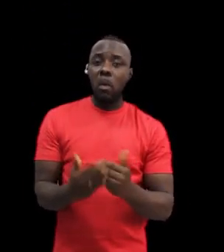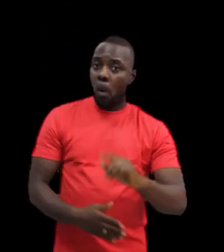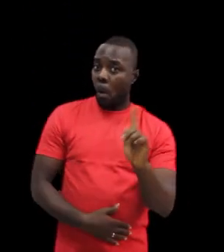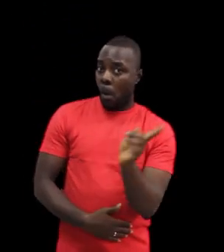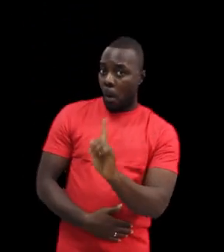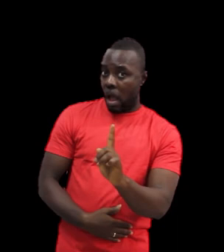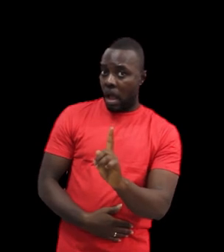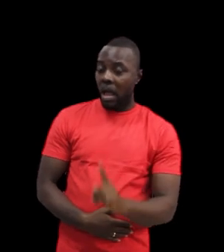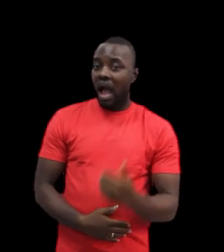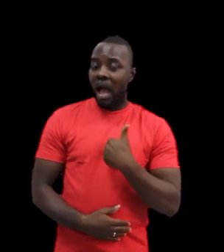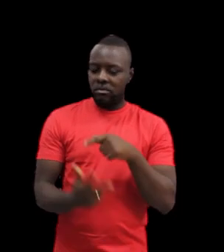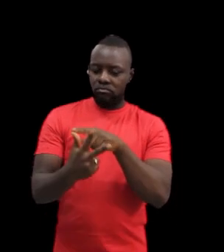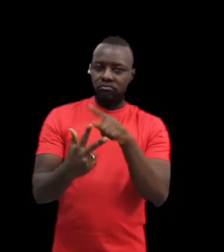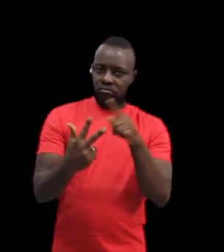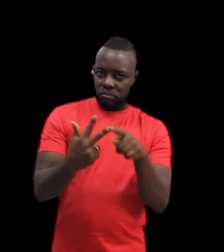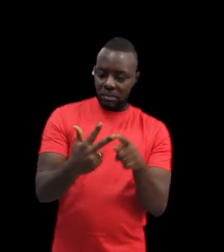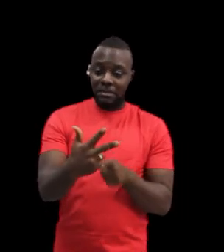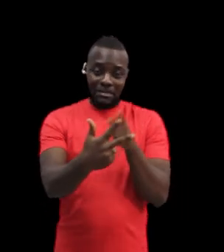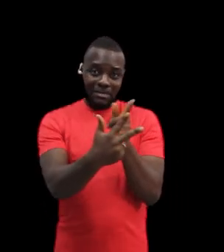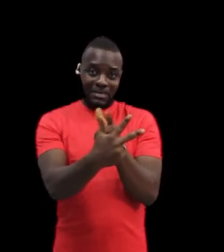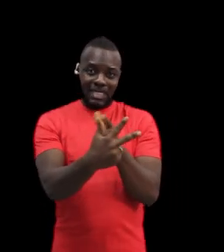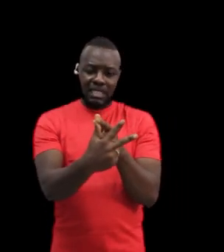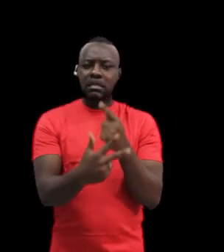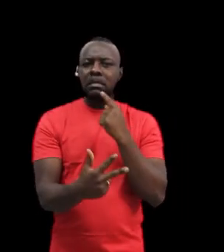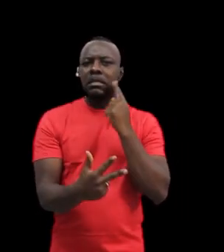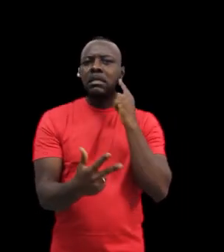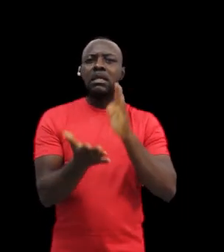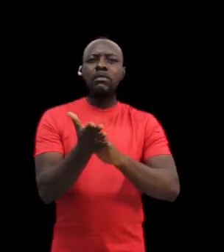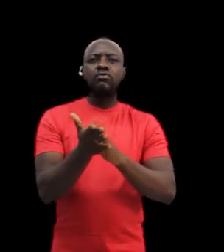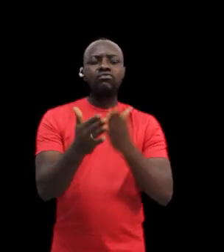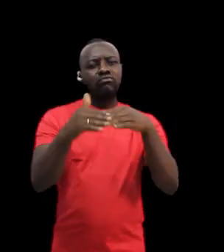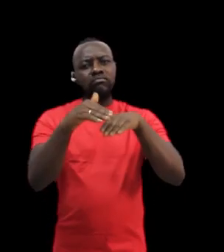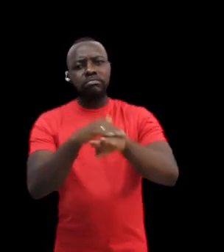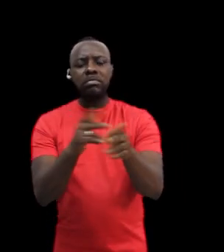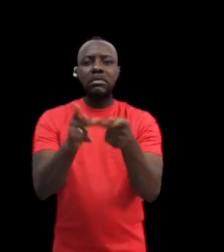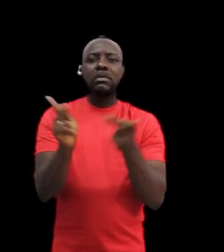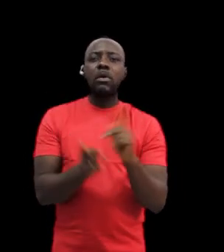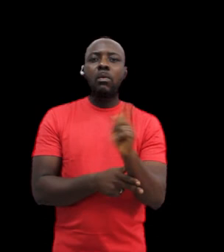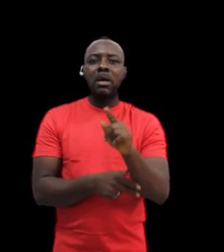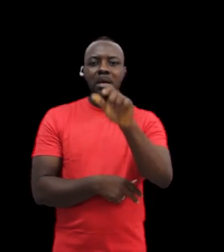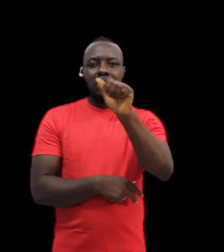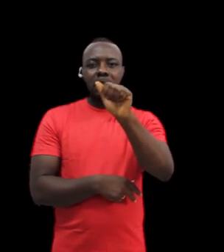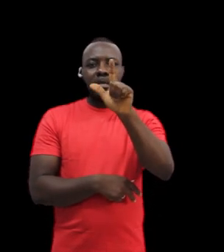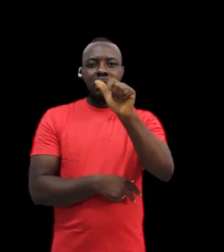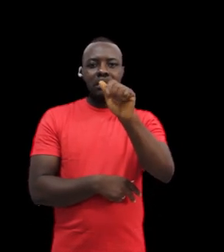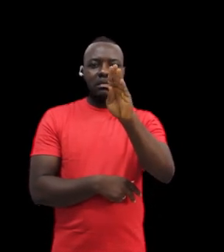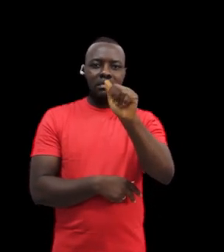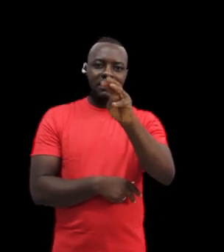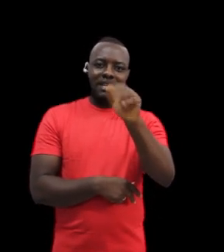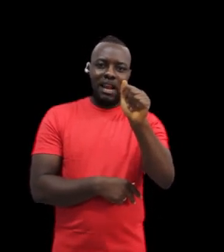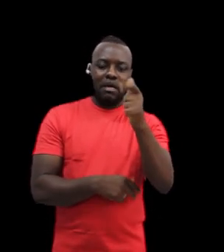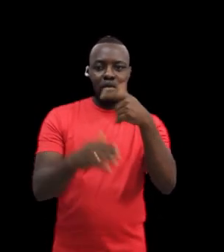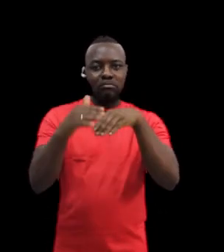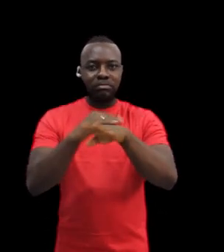first learn it? Foster learned American Sign Language, ASL, between age 11 and 17. While enrolled at Alabama School